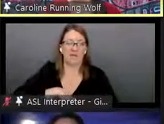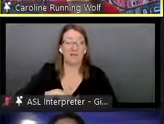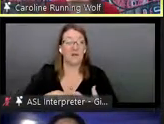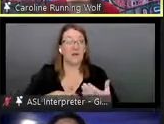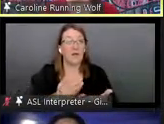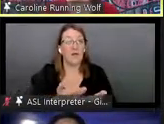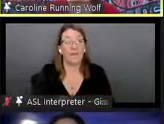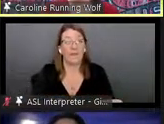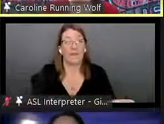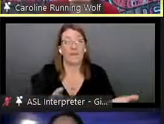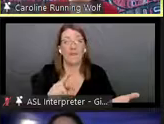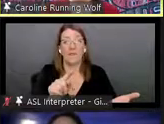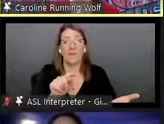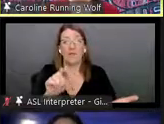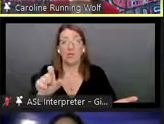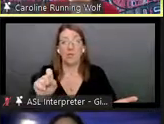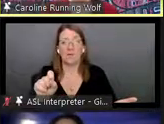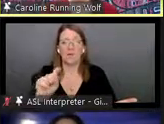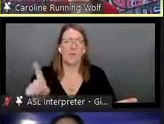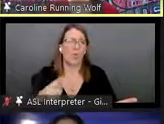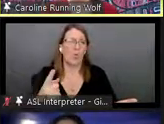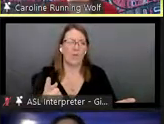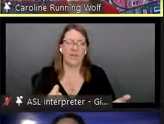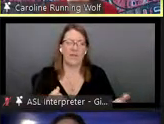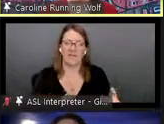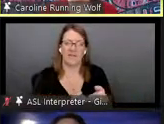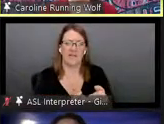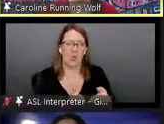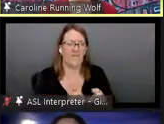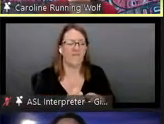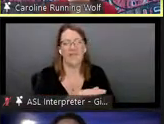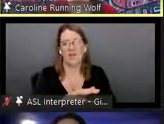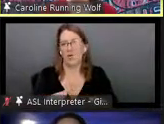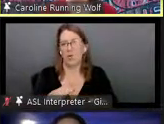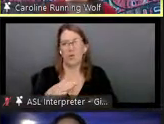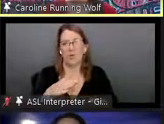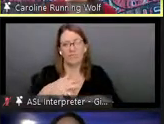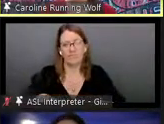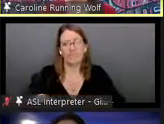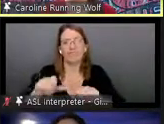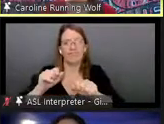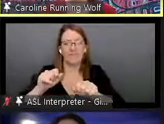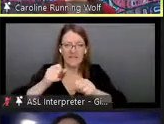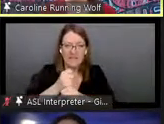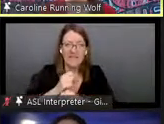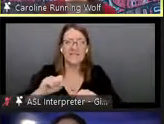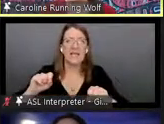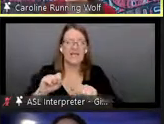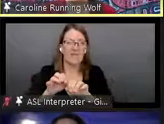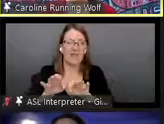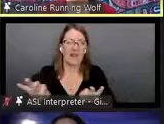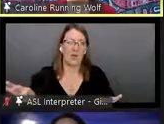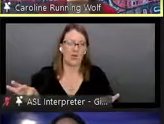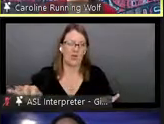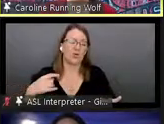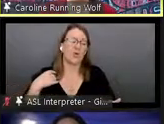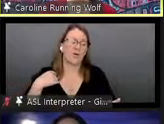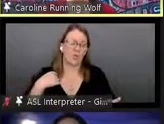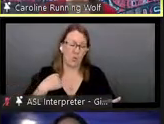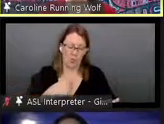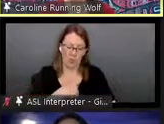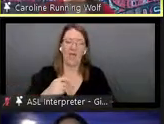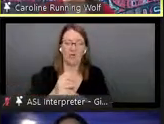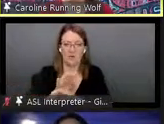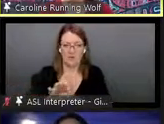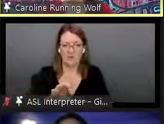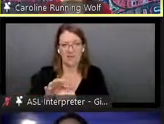only supportive they are not going to be what saves the language if we don't save it and the culture and the knowledge we have